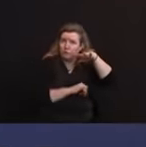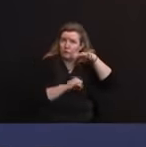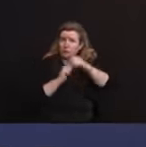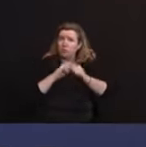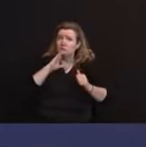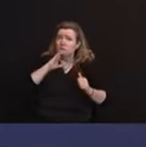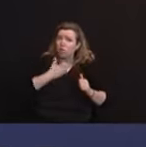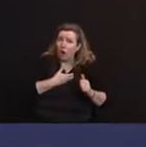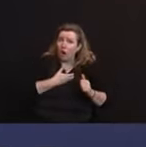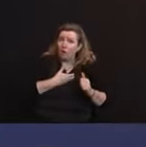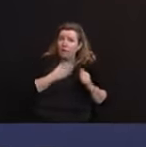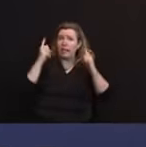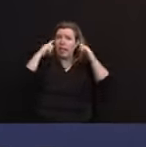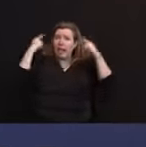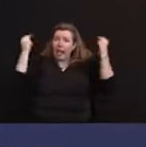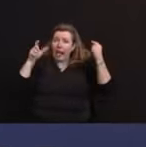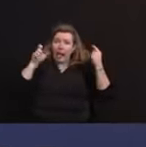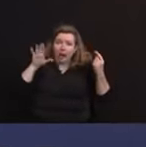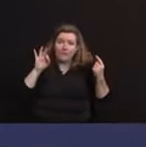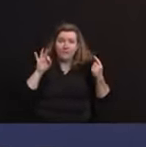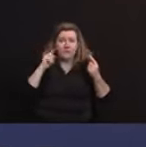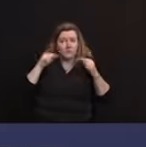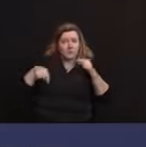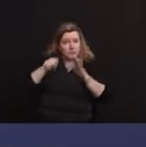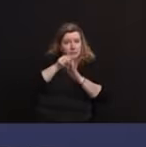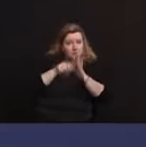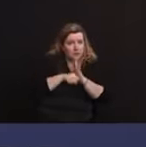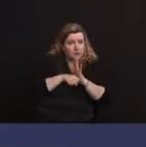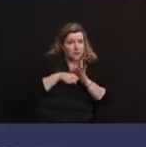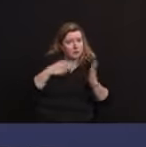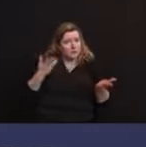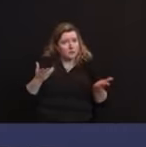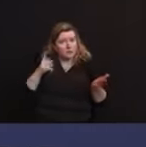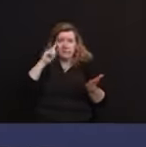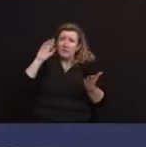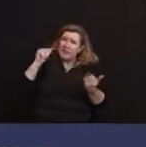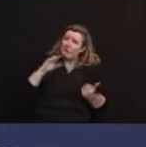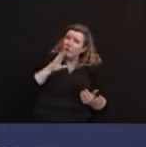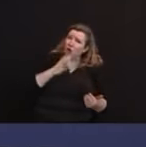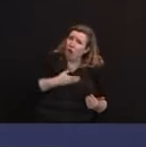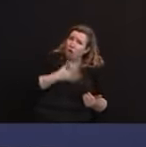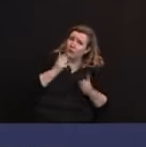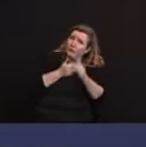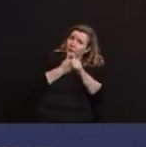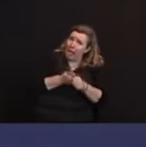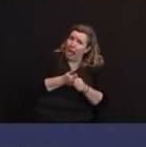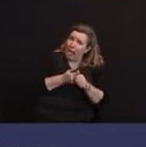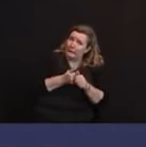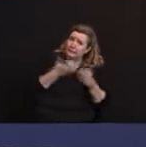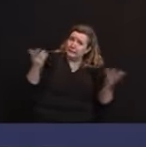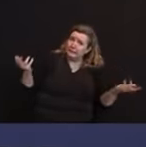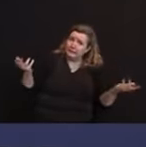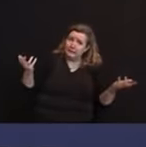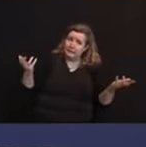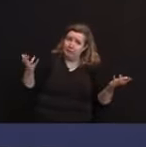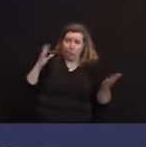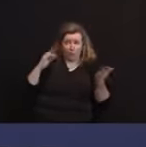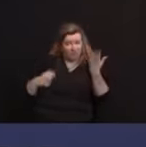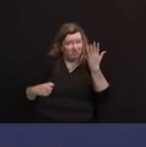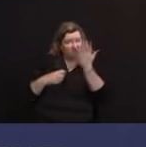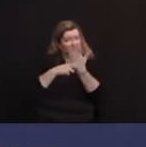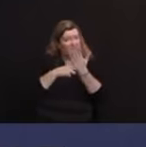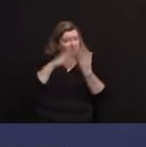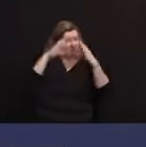as he delivers gifts in our state? Do you expect compliance or might there be a citation situation involved?